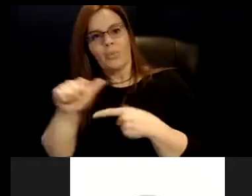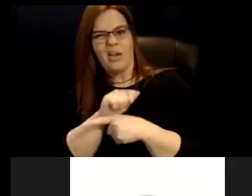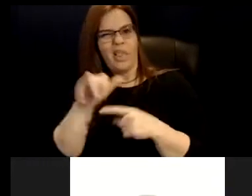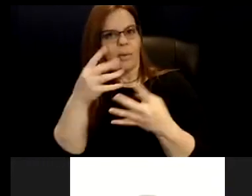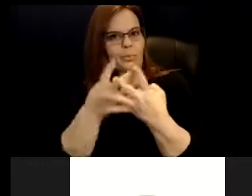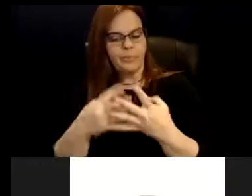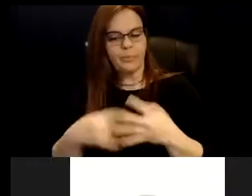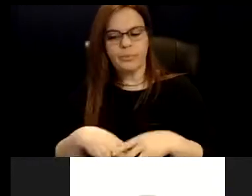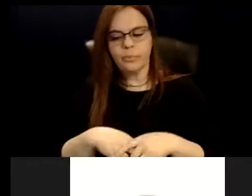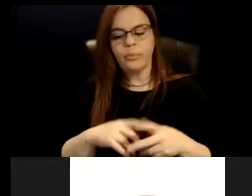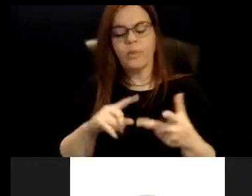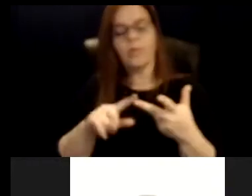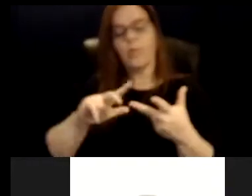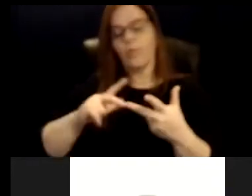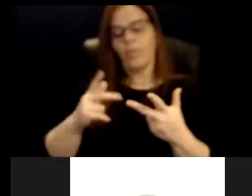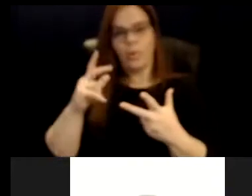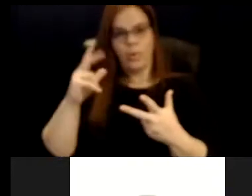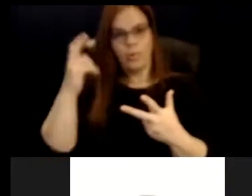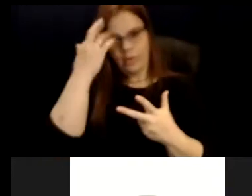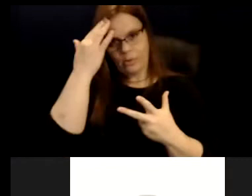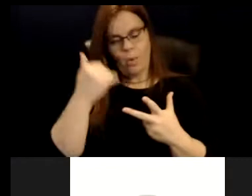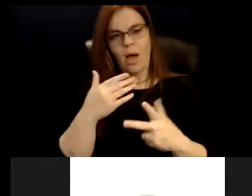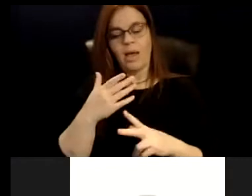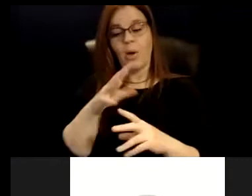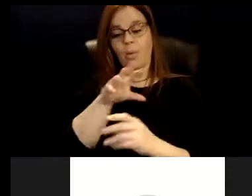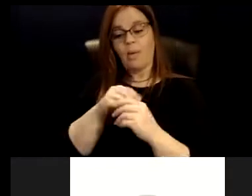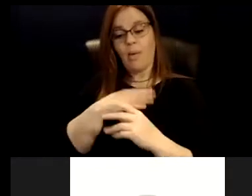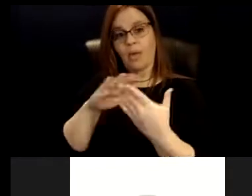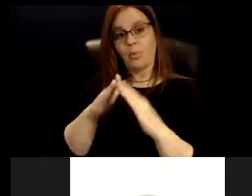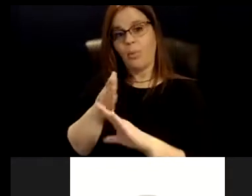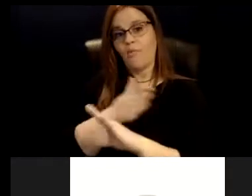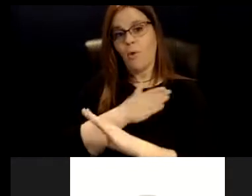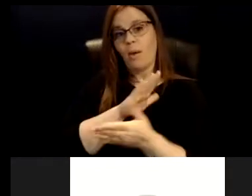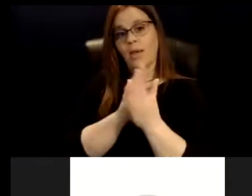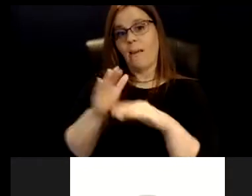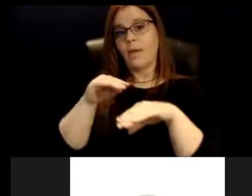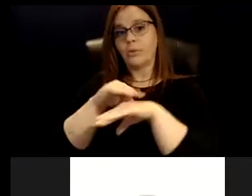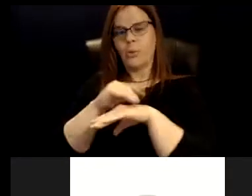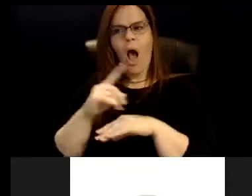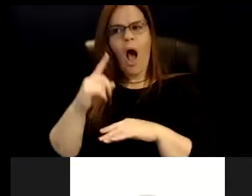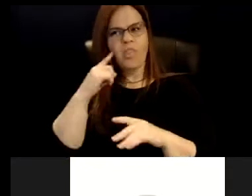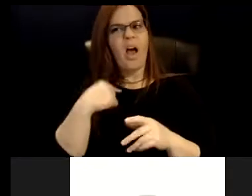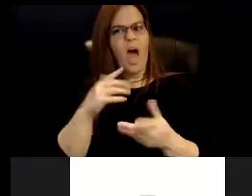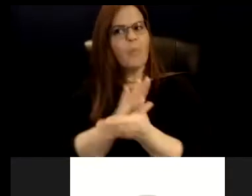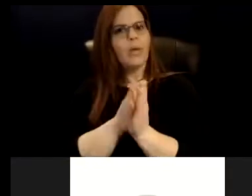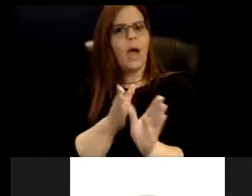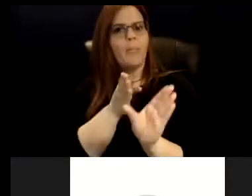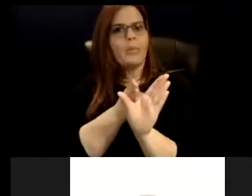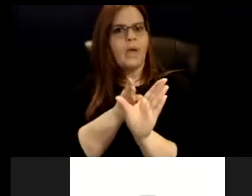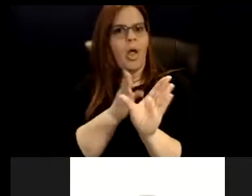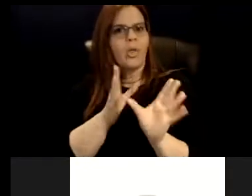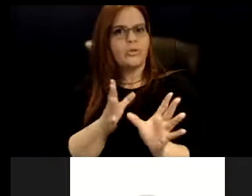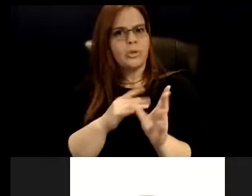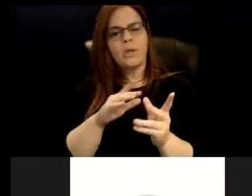why is because in my community, before I became a consultant, I thought I would be a psychologist by way of